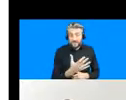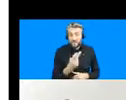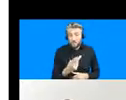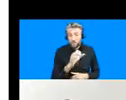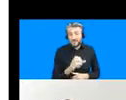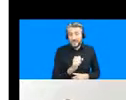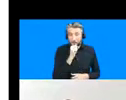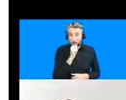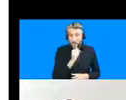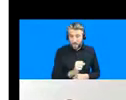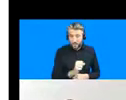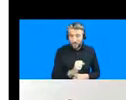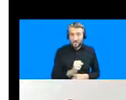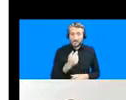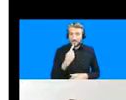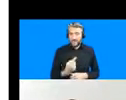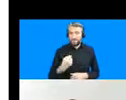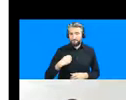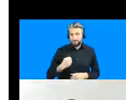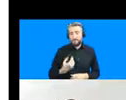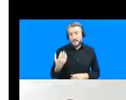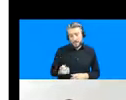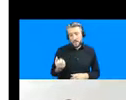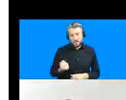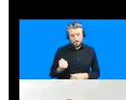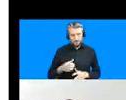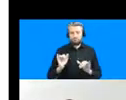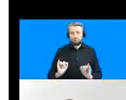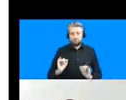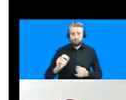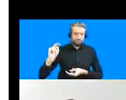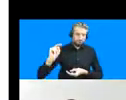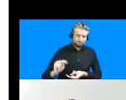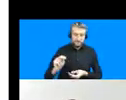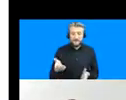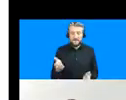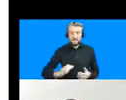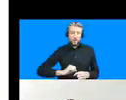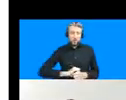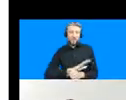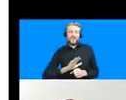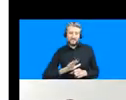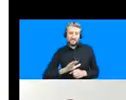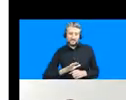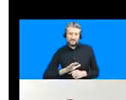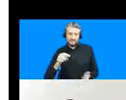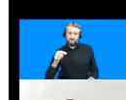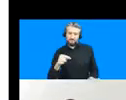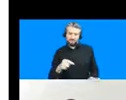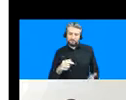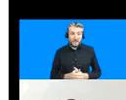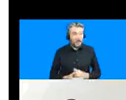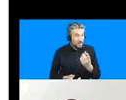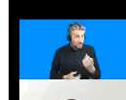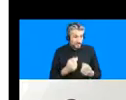female respondents reported that their incomes had significantly decreased because of the pandemic and over here i have a quick uh graph to